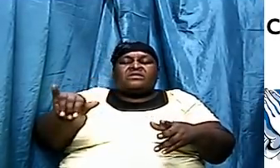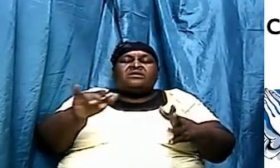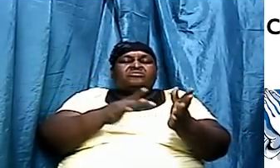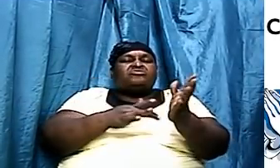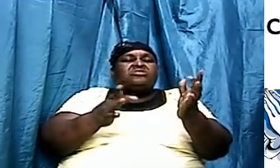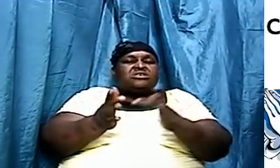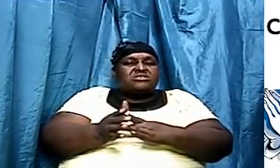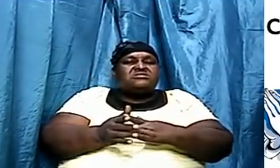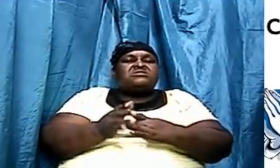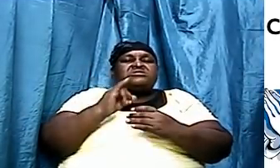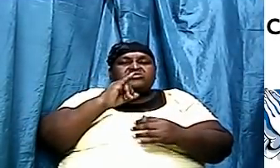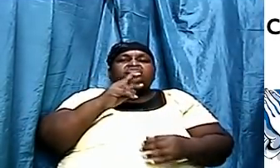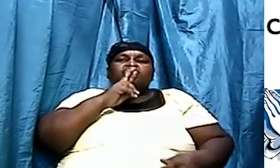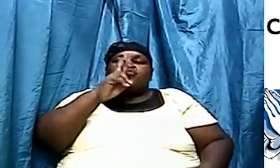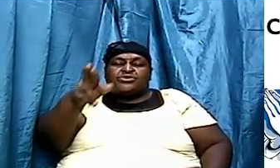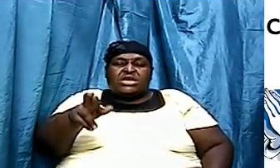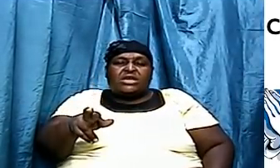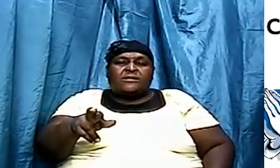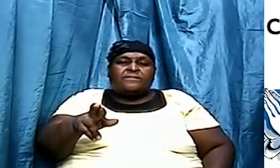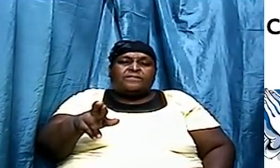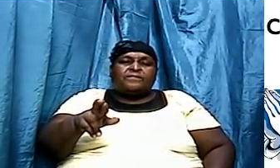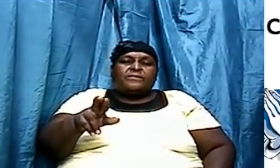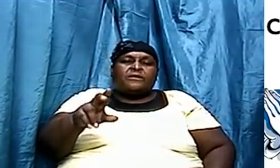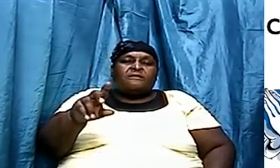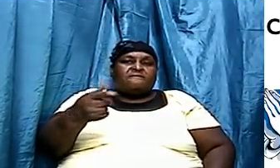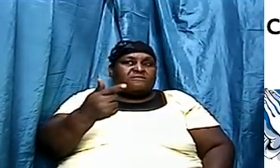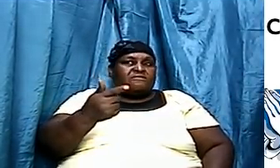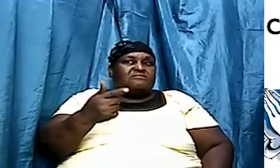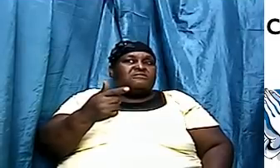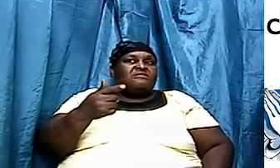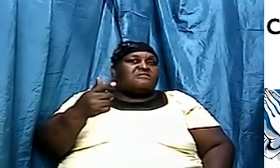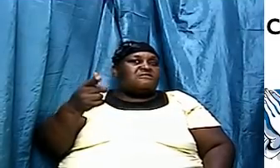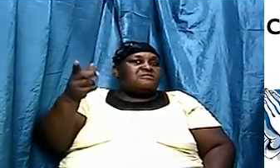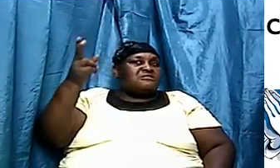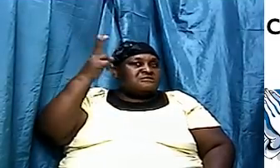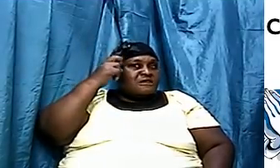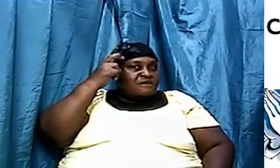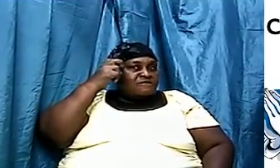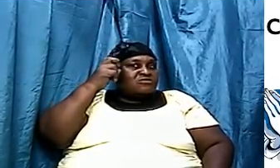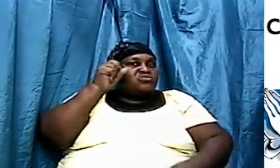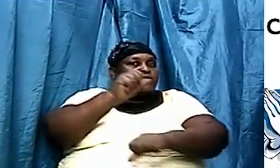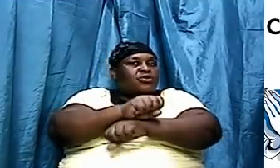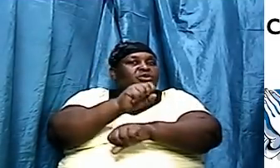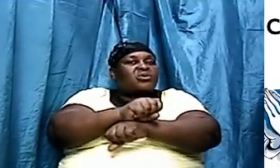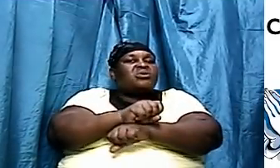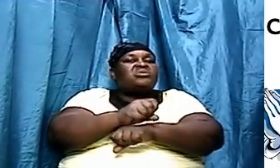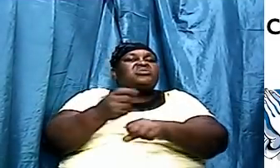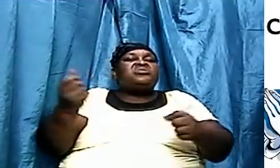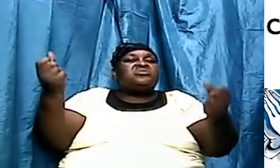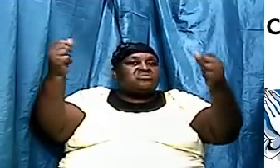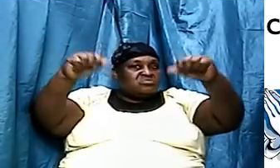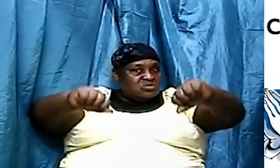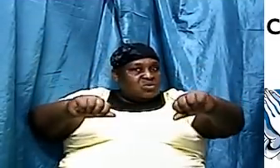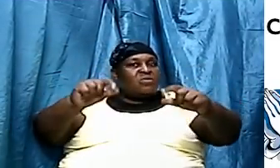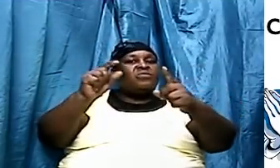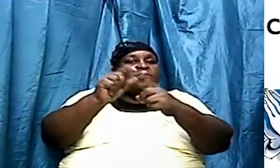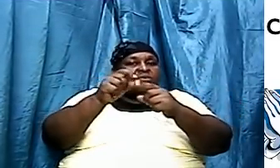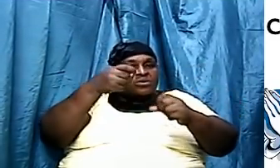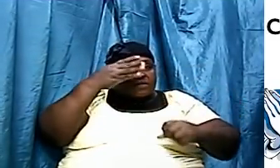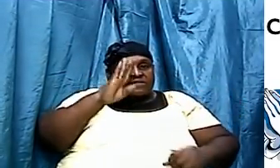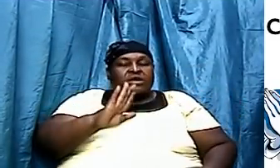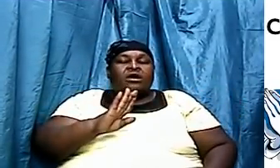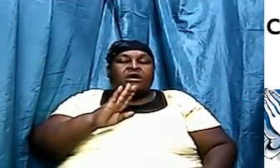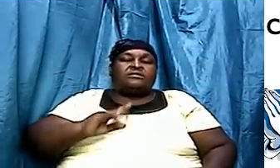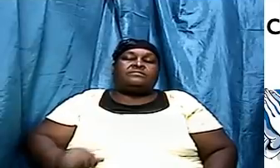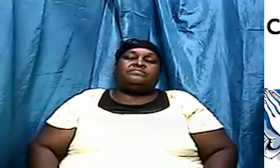I said before, the devil's aim is to get you to either doubt the word of God, or he wants you to distort the word of God. But let us